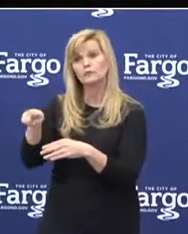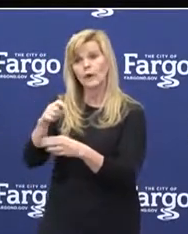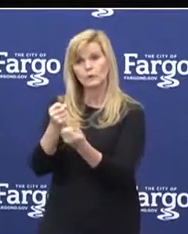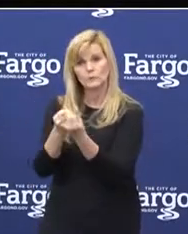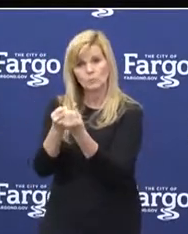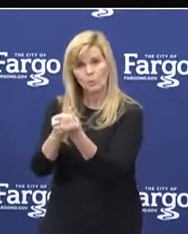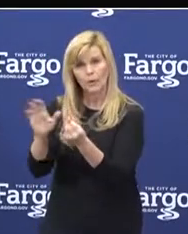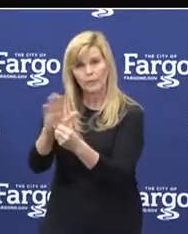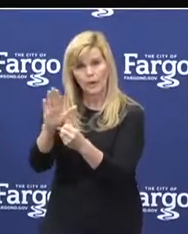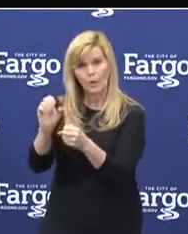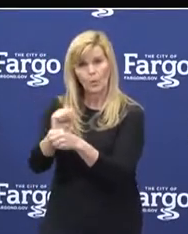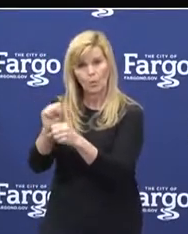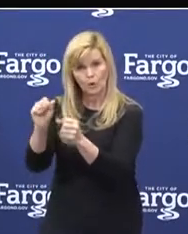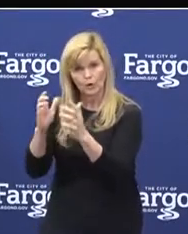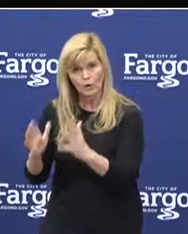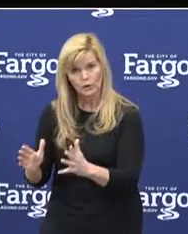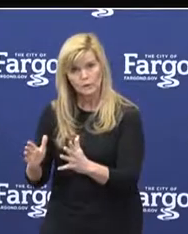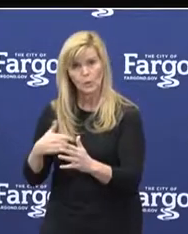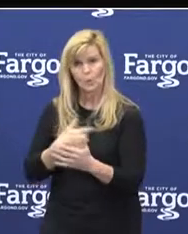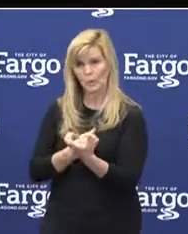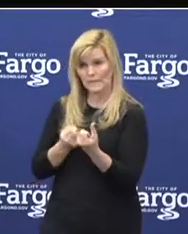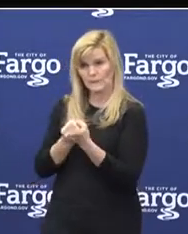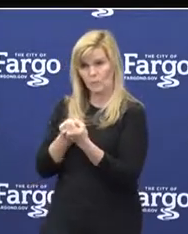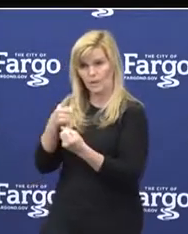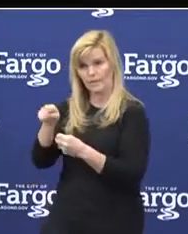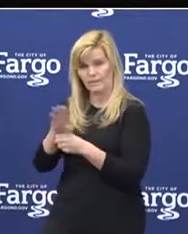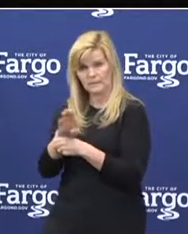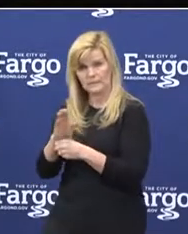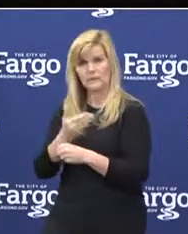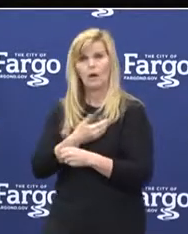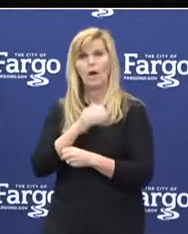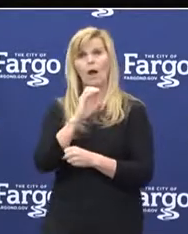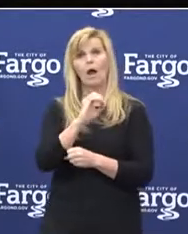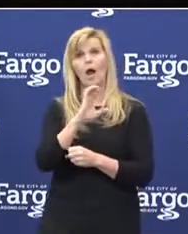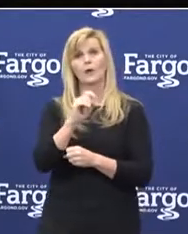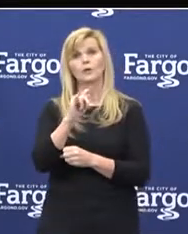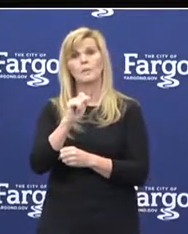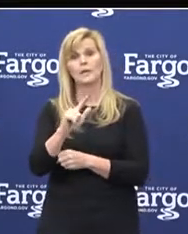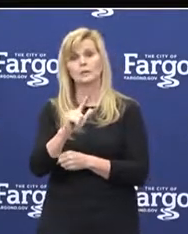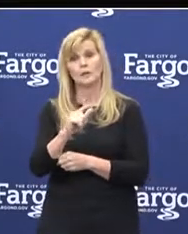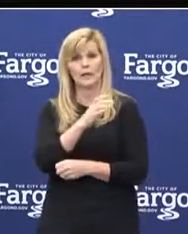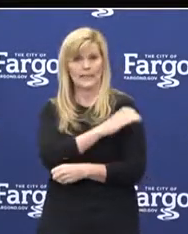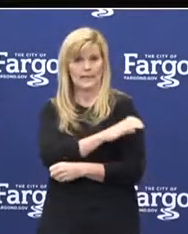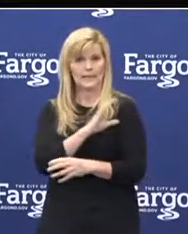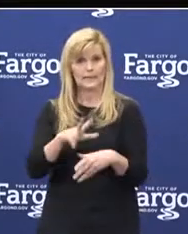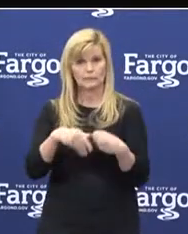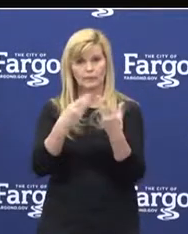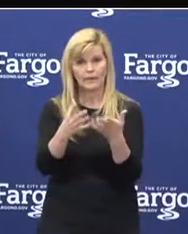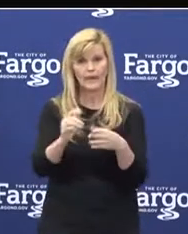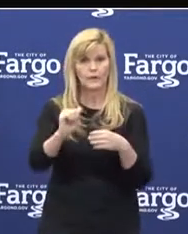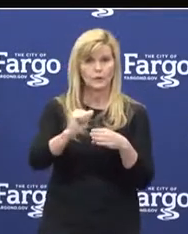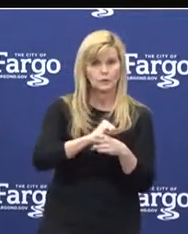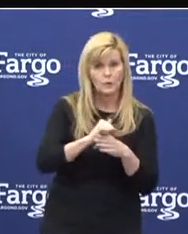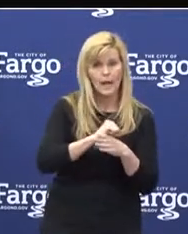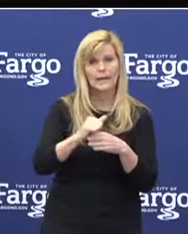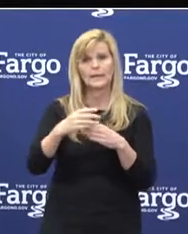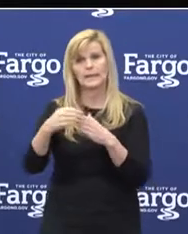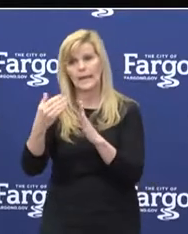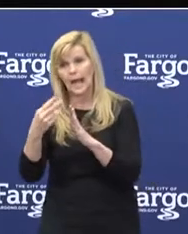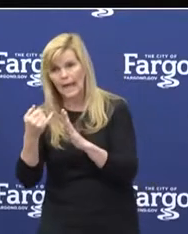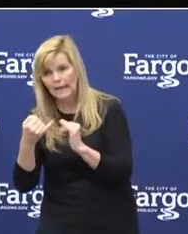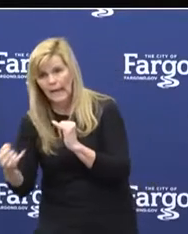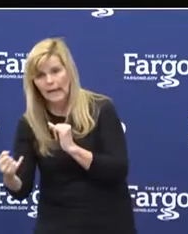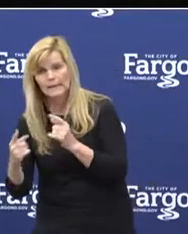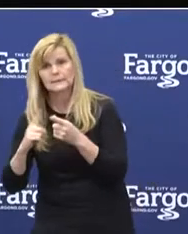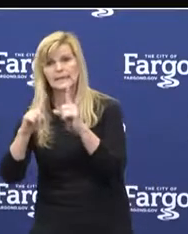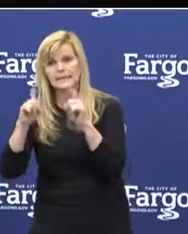pandemic. Our occupational medicine clinic is providing consultation, training, guidelines, testing processes,